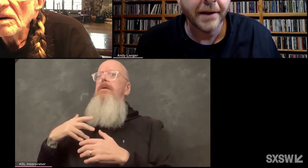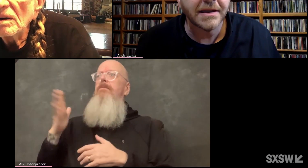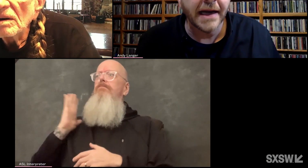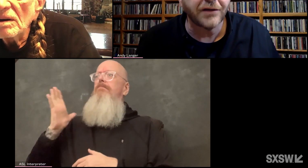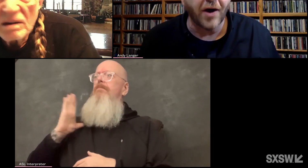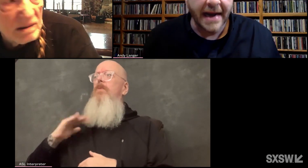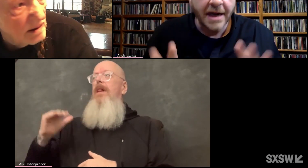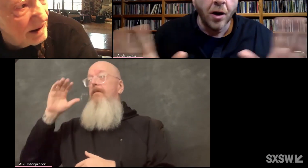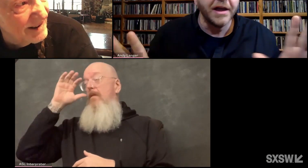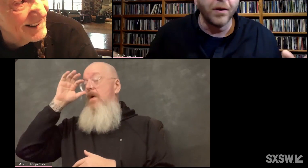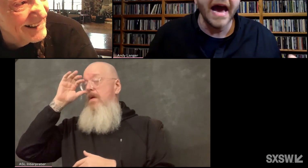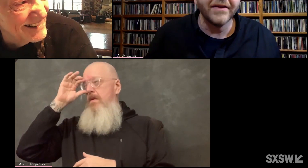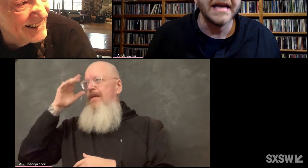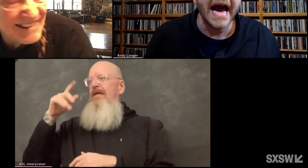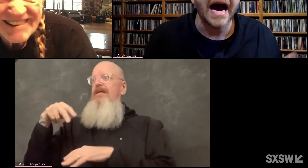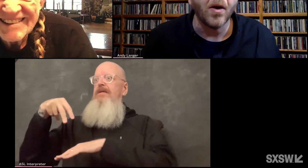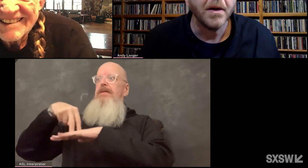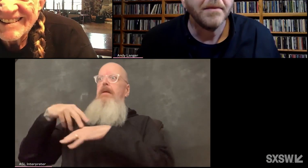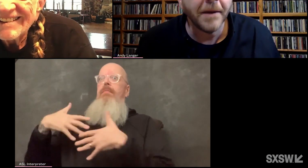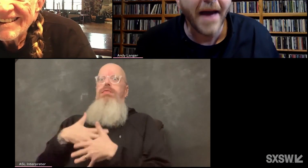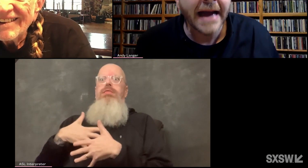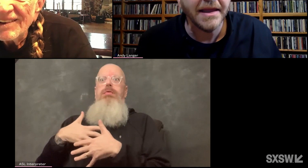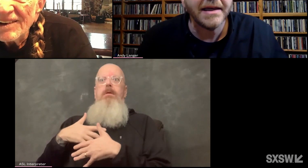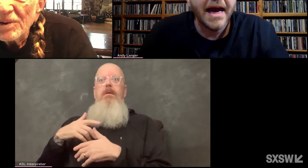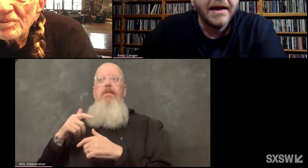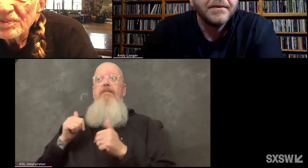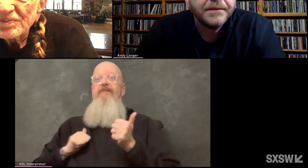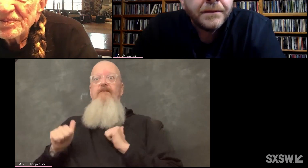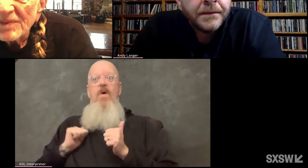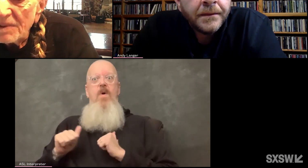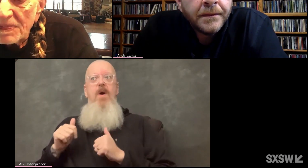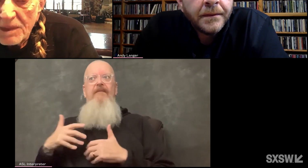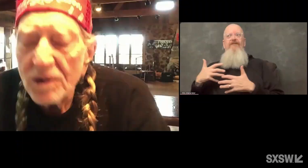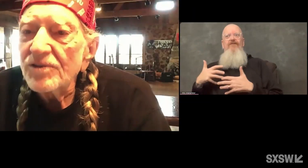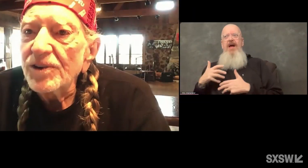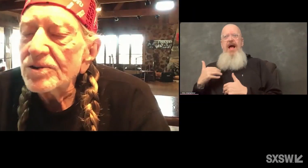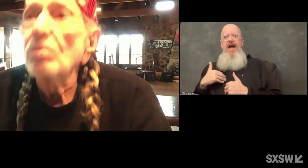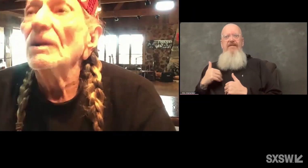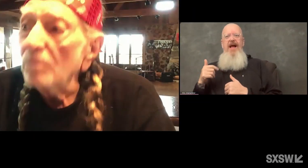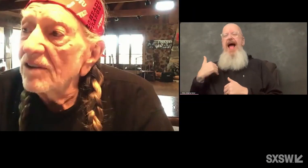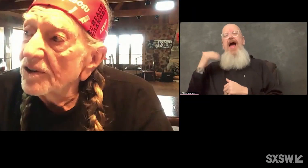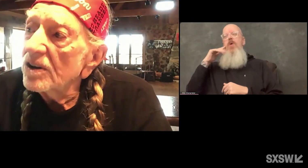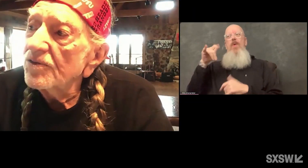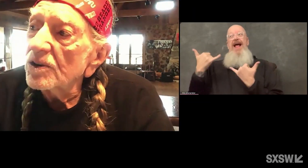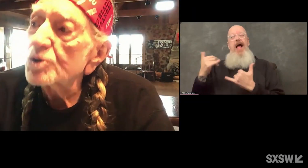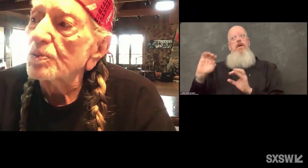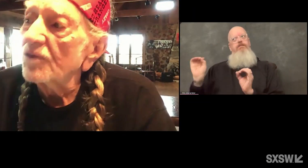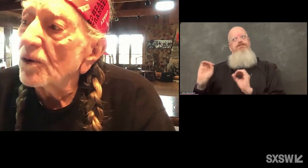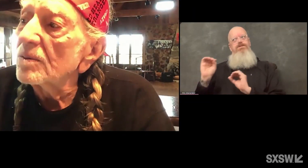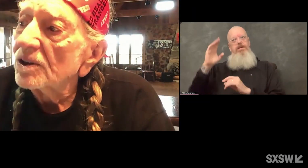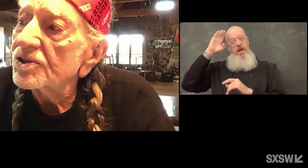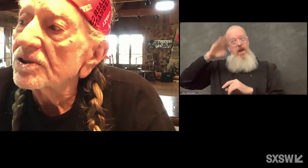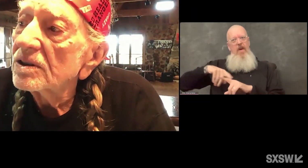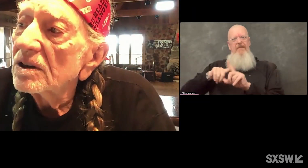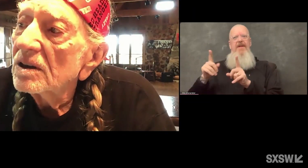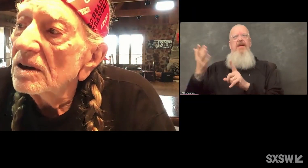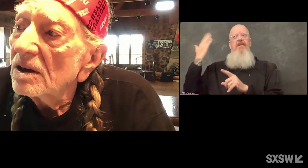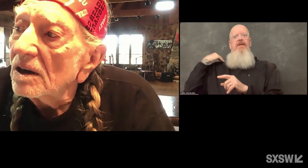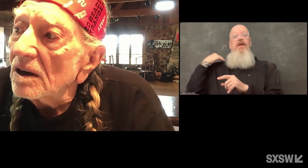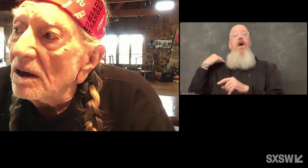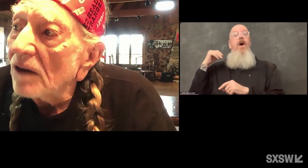who worried about stage fright? I know you don't have it now, but back in the day. One of the first, my very first performance,